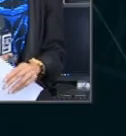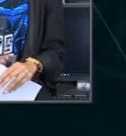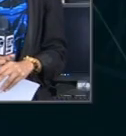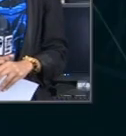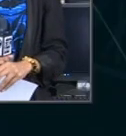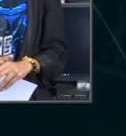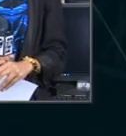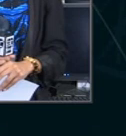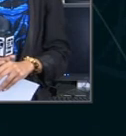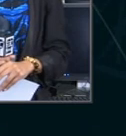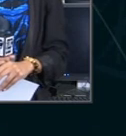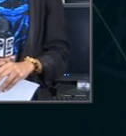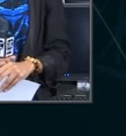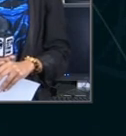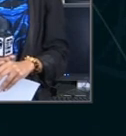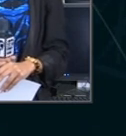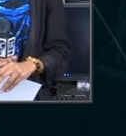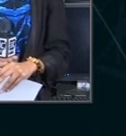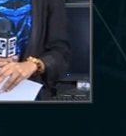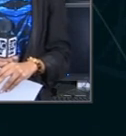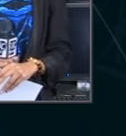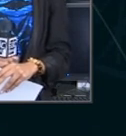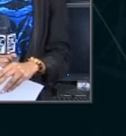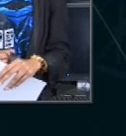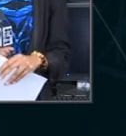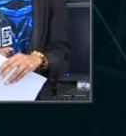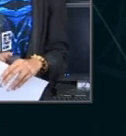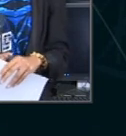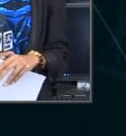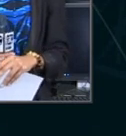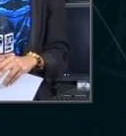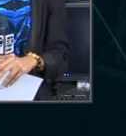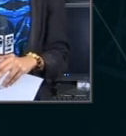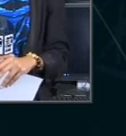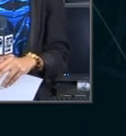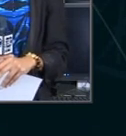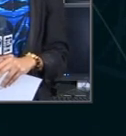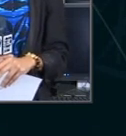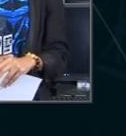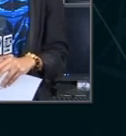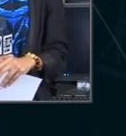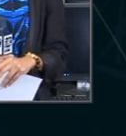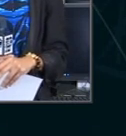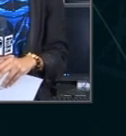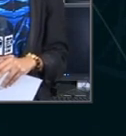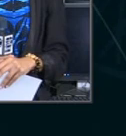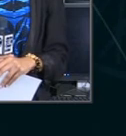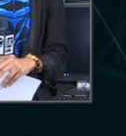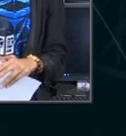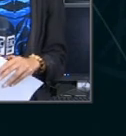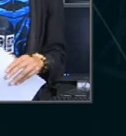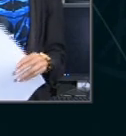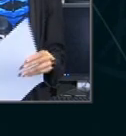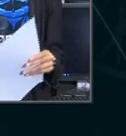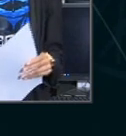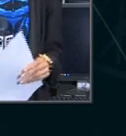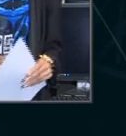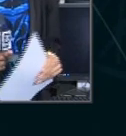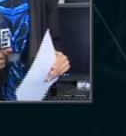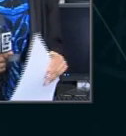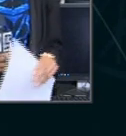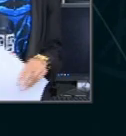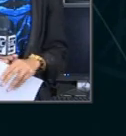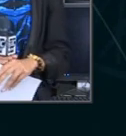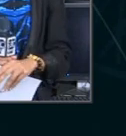Now, despite the escalating number of cases, people continue to disregard the COVID-safe measures and protocols in place.